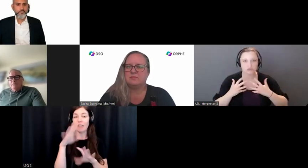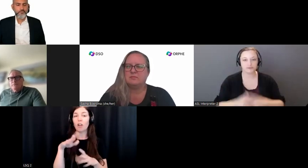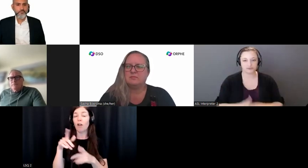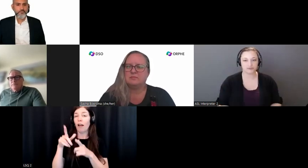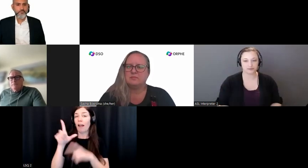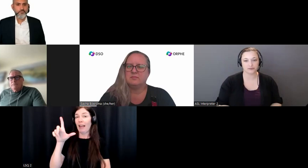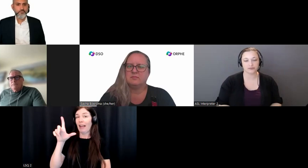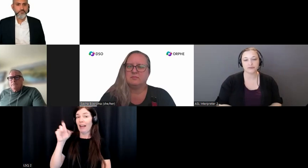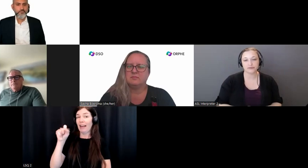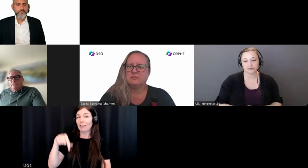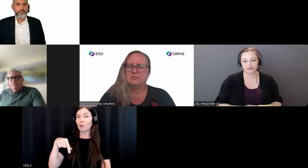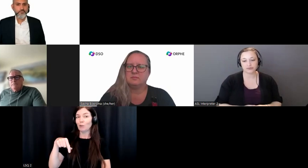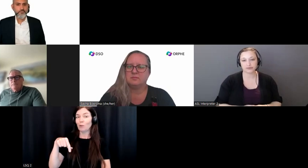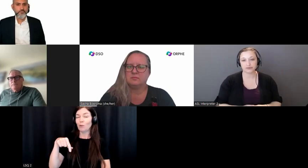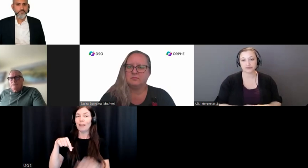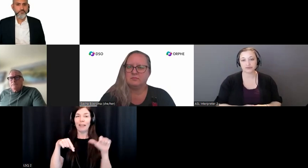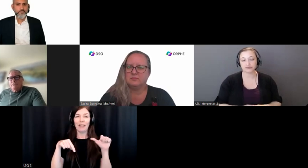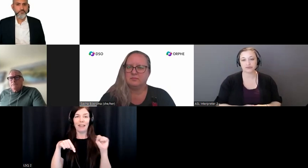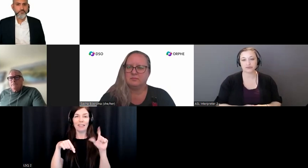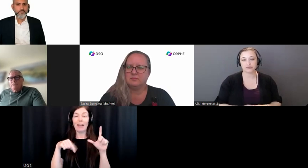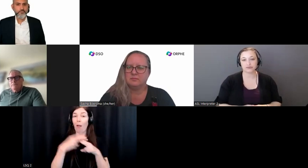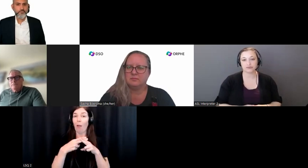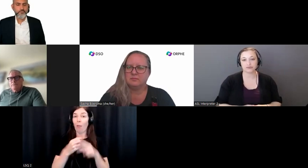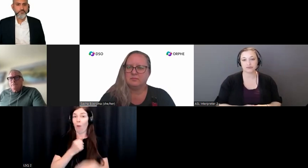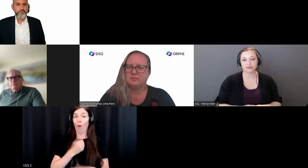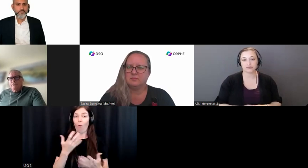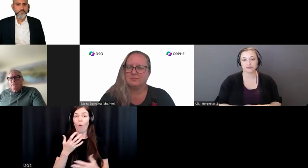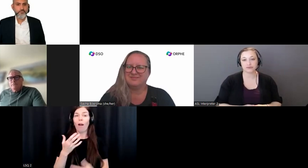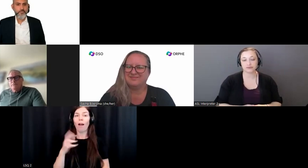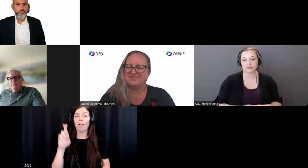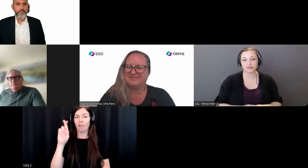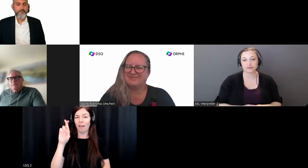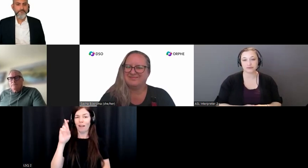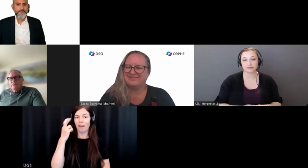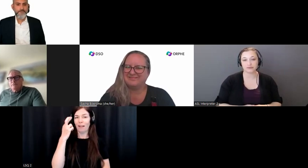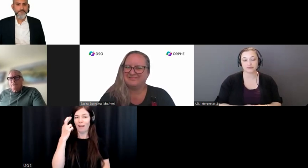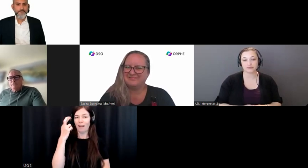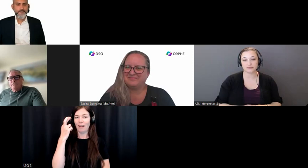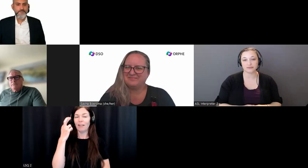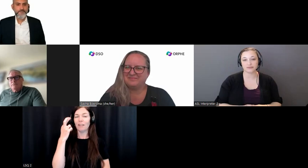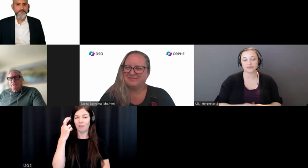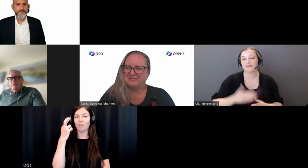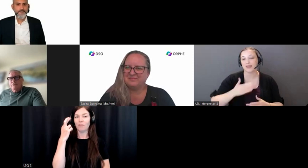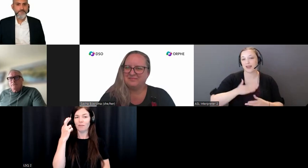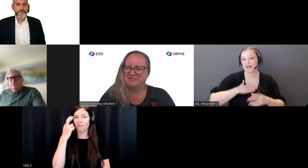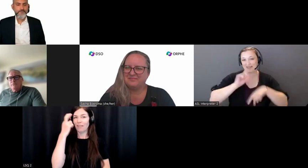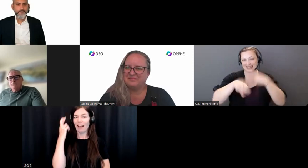My name is a letter R.